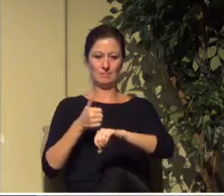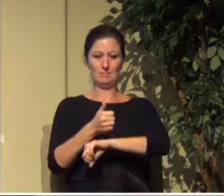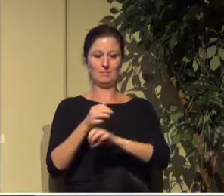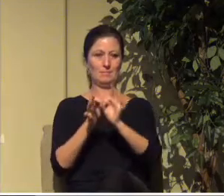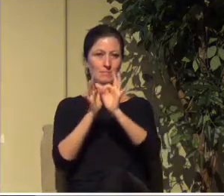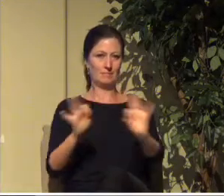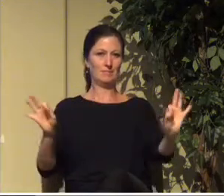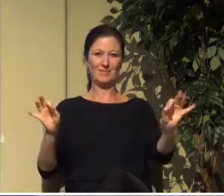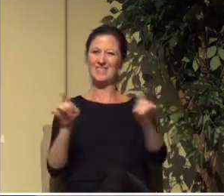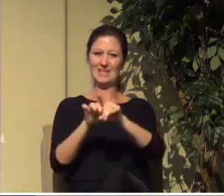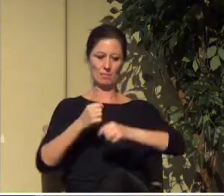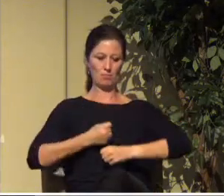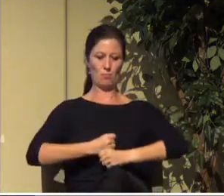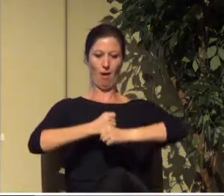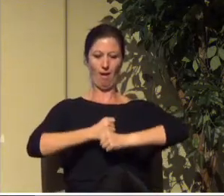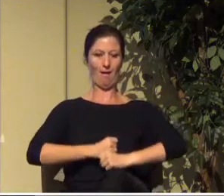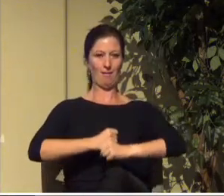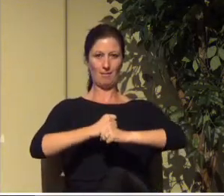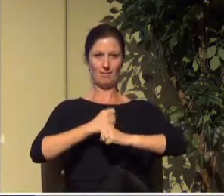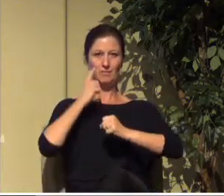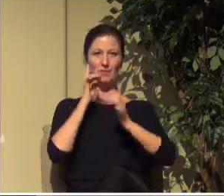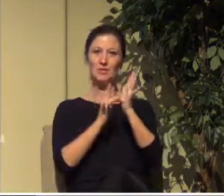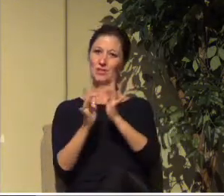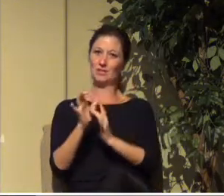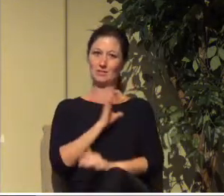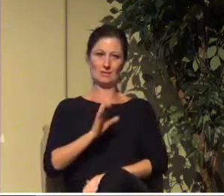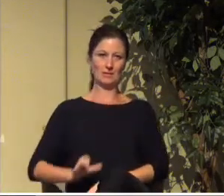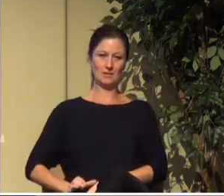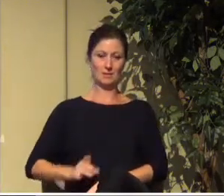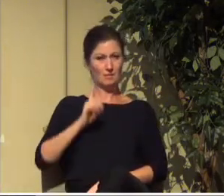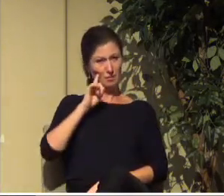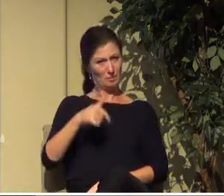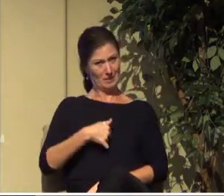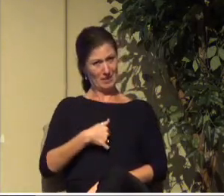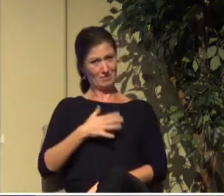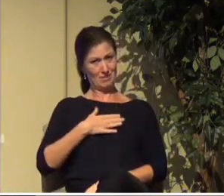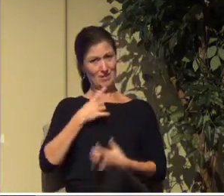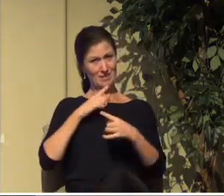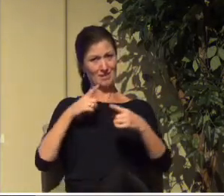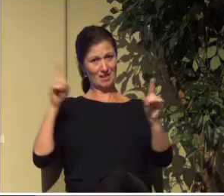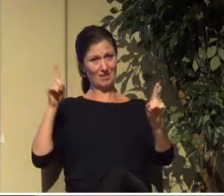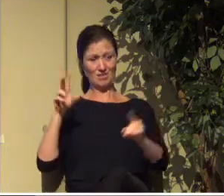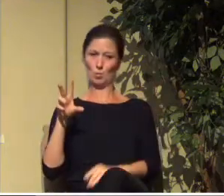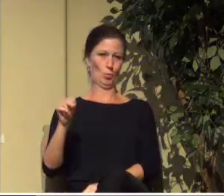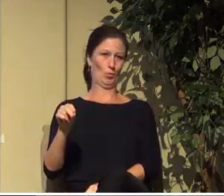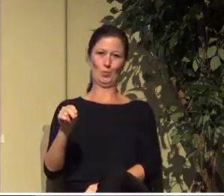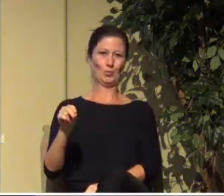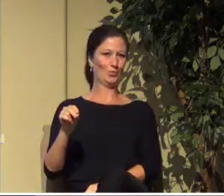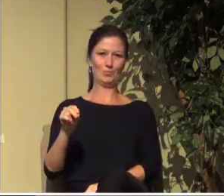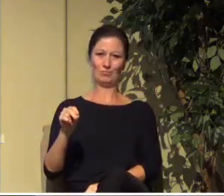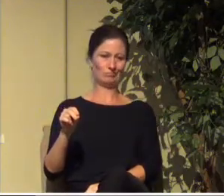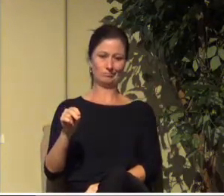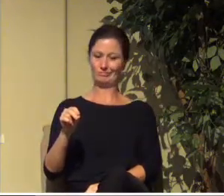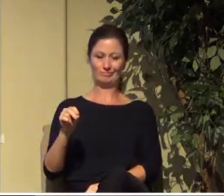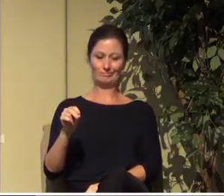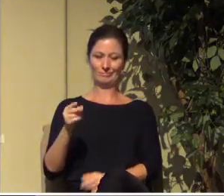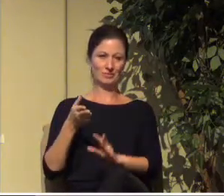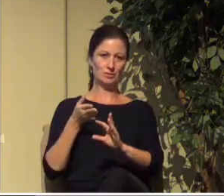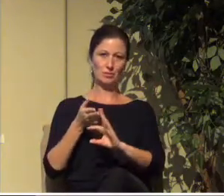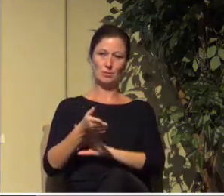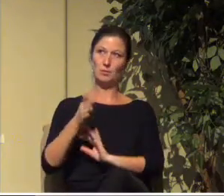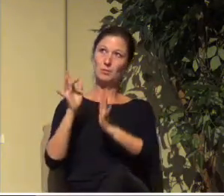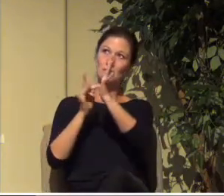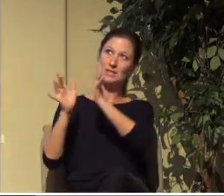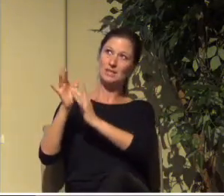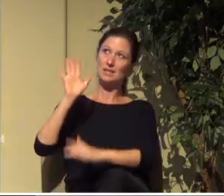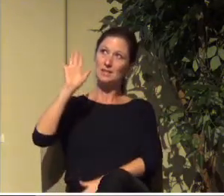doing this not by your effectiveness or my effectiveness, but by the perfect blood of Jesus. It all comes down